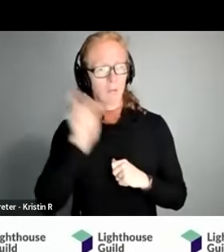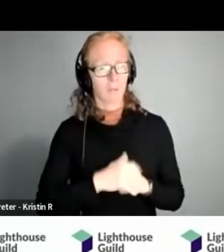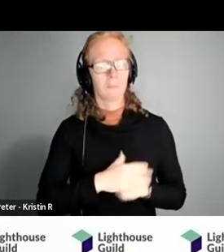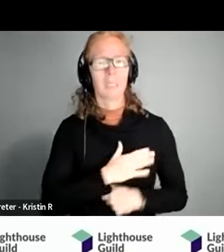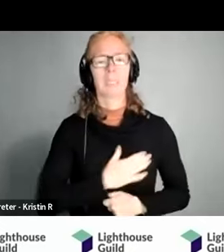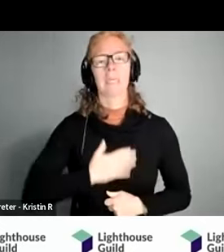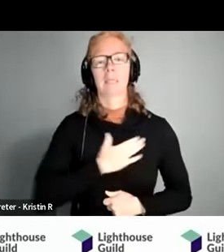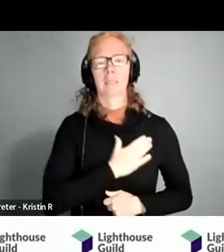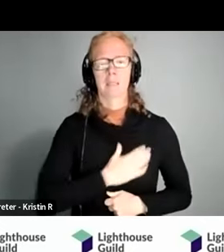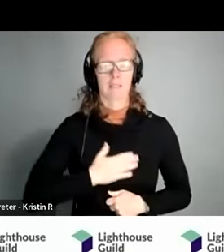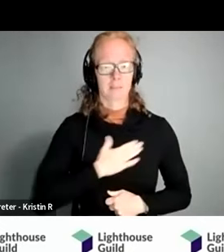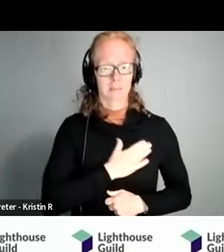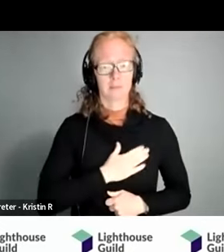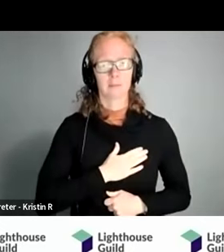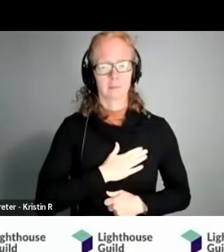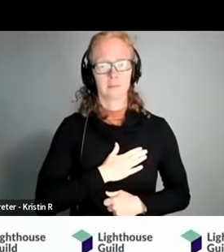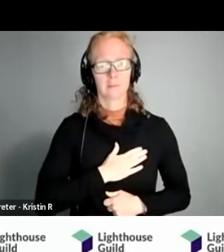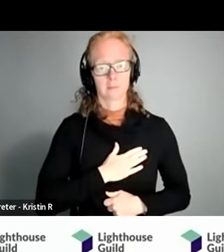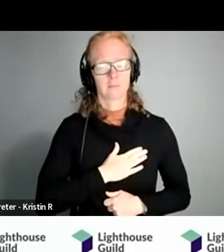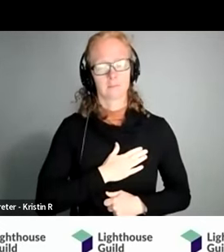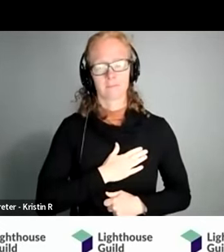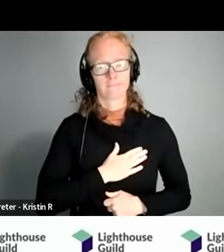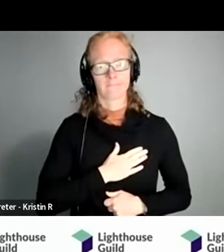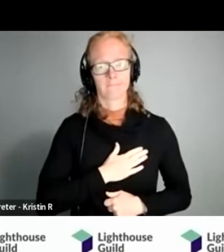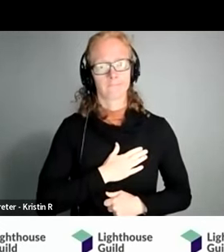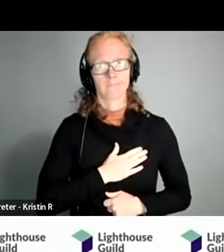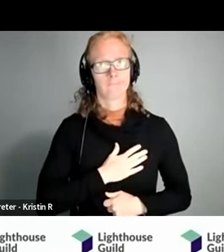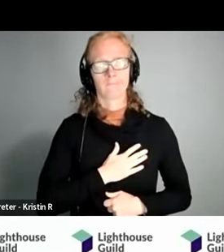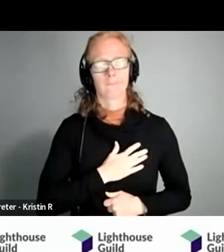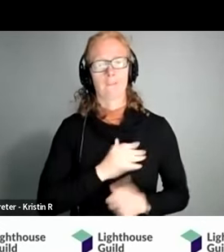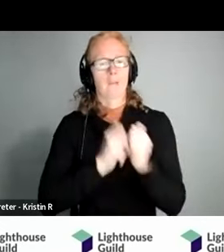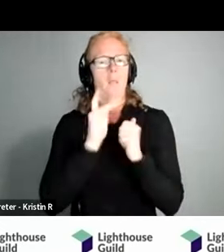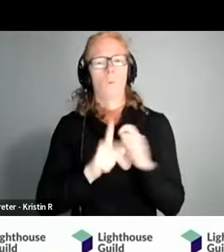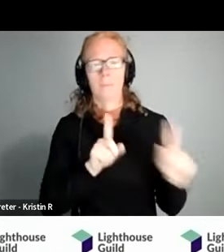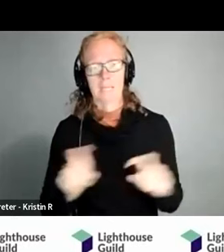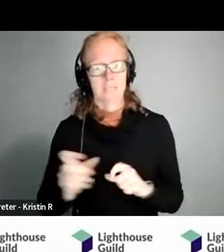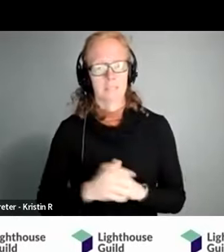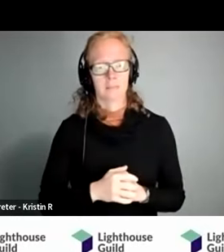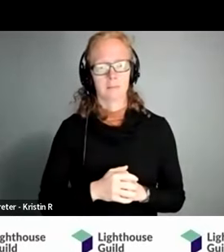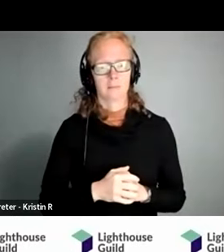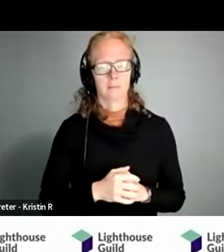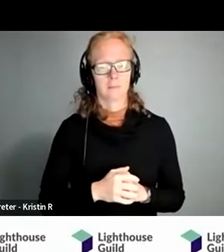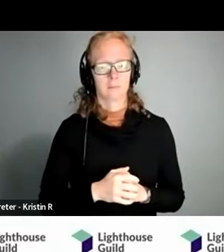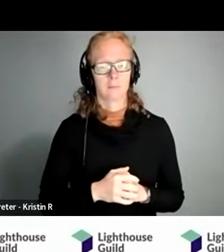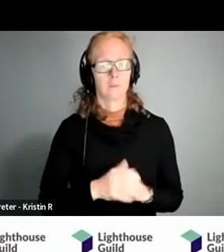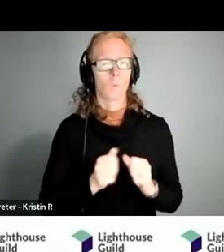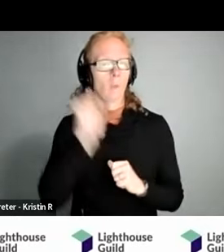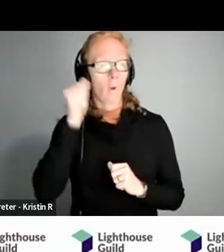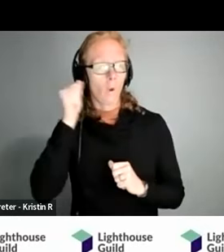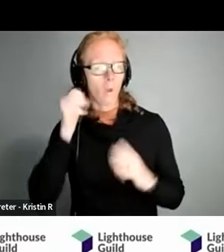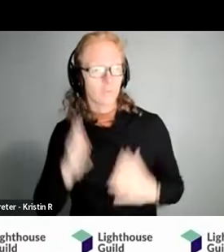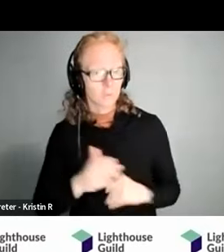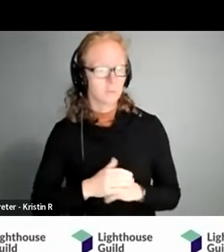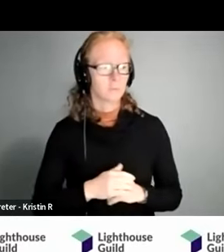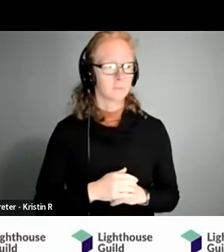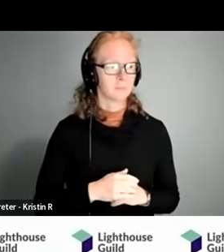go out and have some kind of follow-up testing whether it's through an audiologist as we